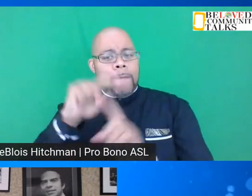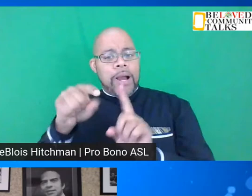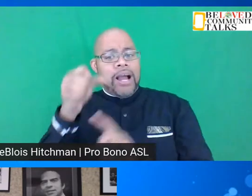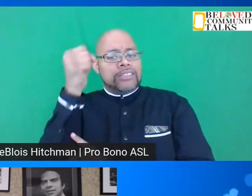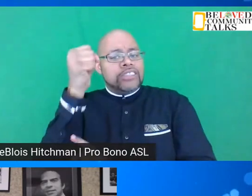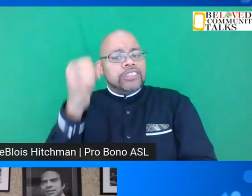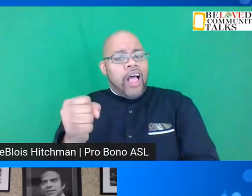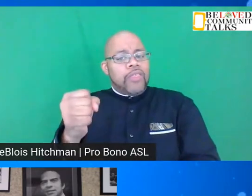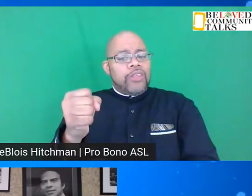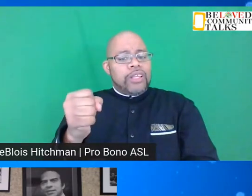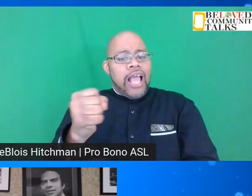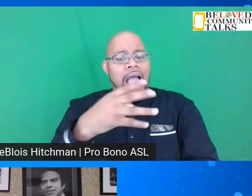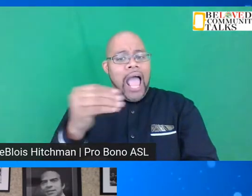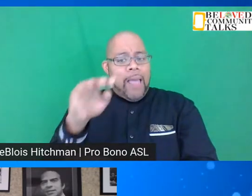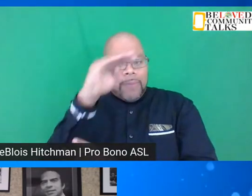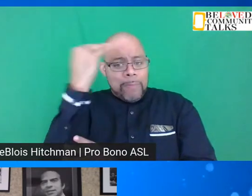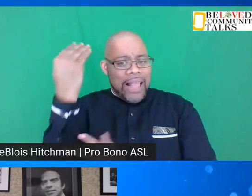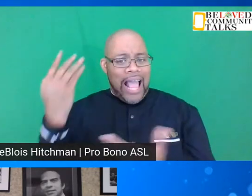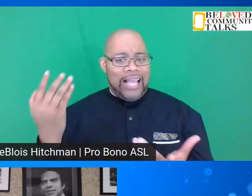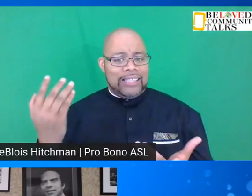and it was Black.